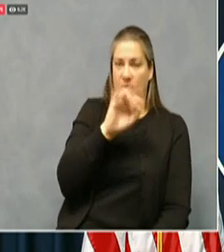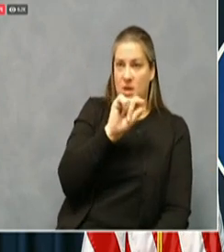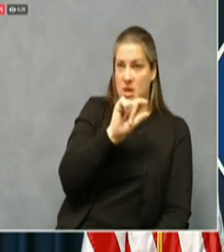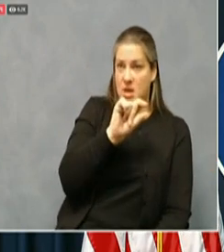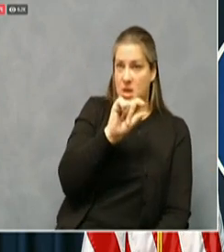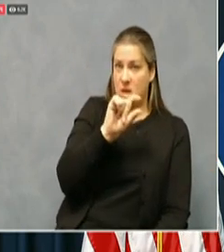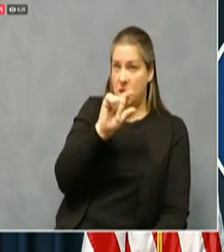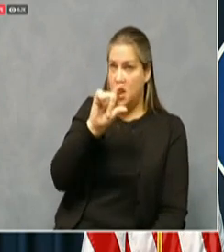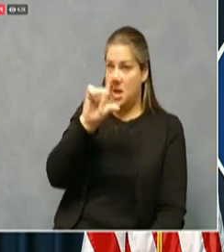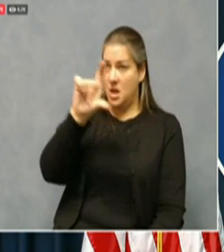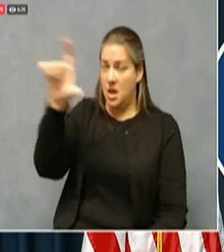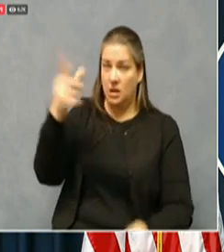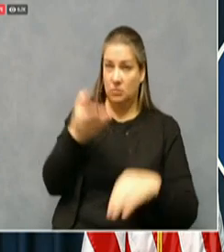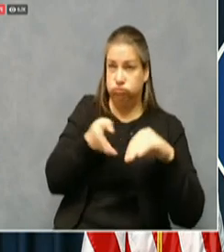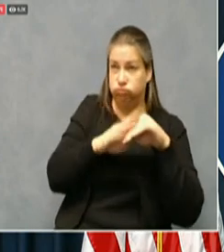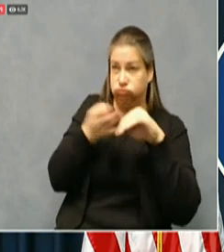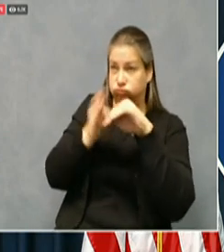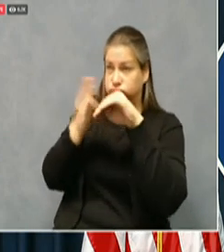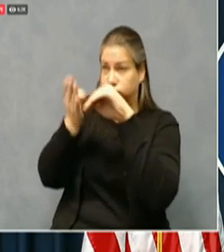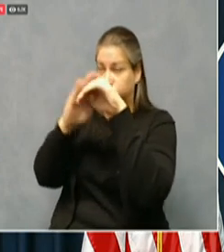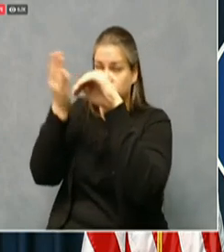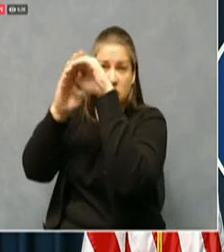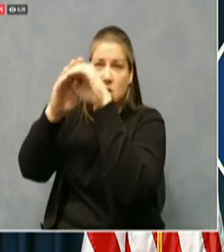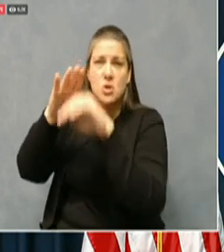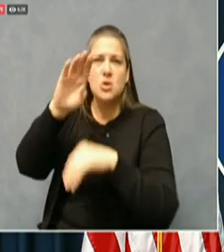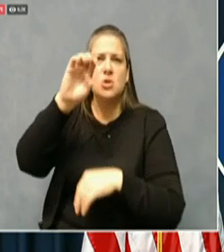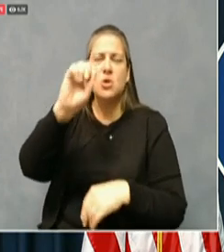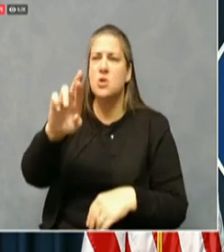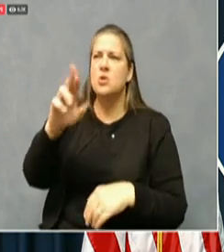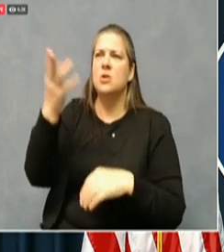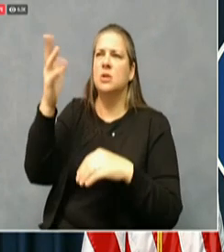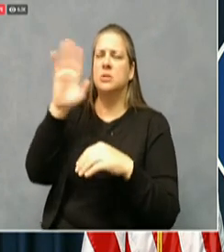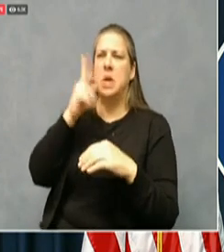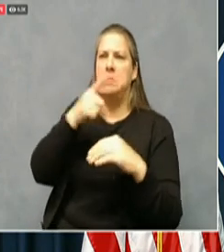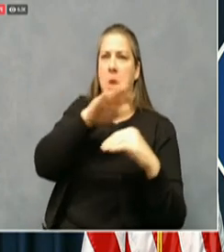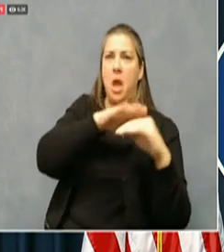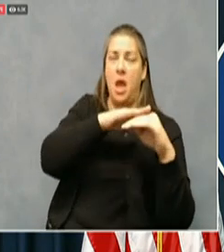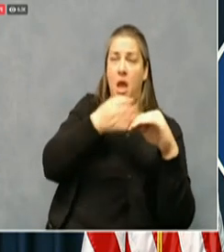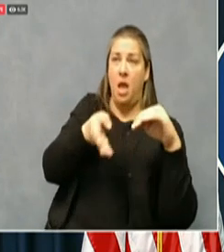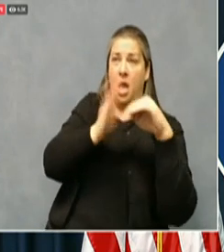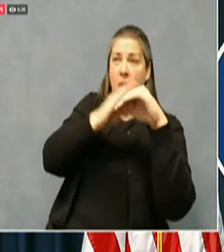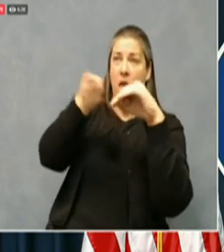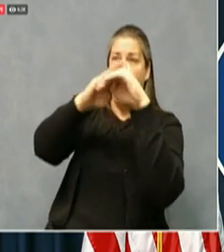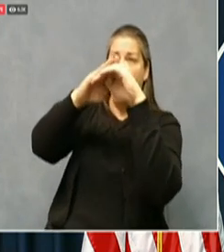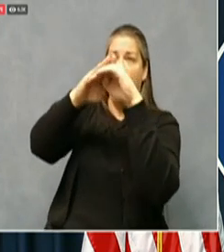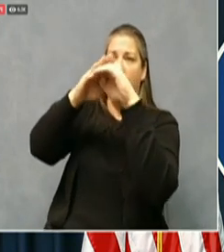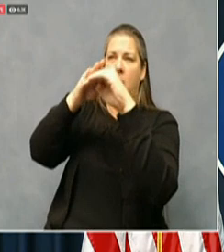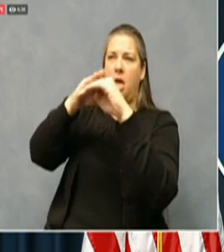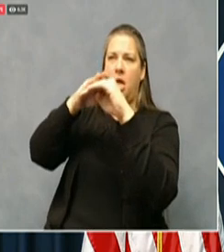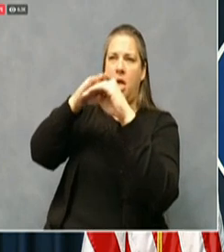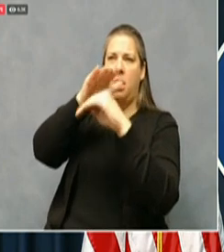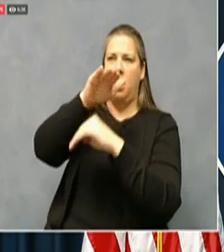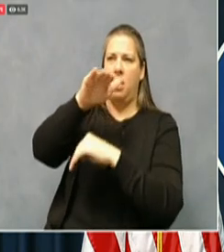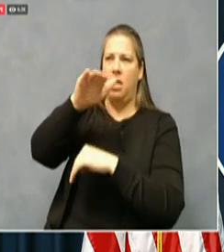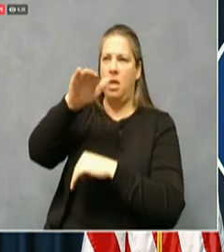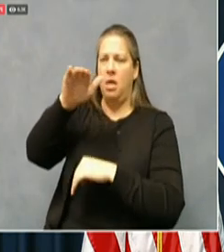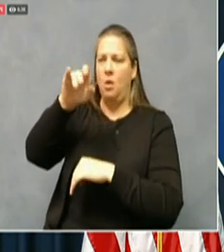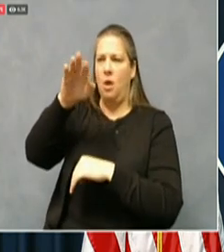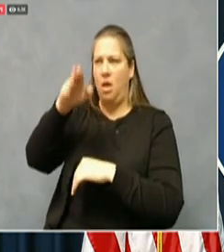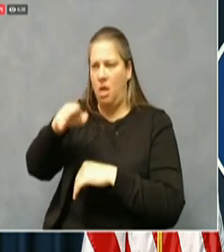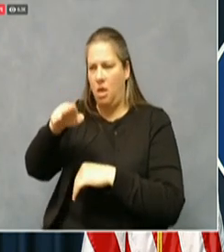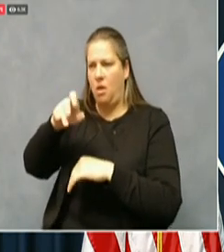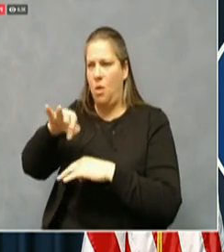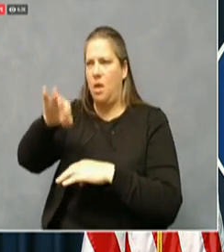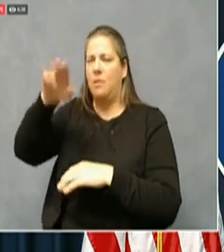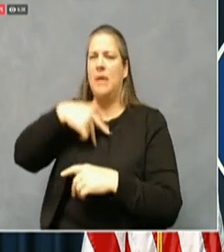slowing or at least lessening of the severity of of the slope itself, the growth. Um, so I think we're we're